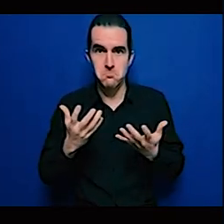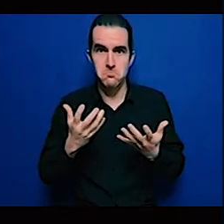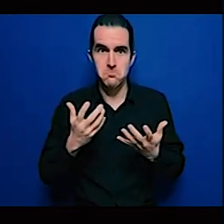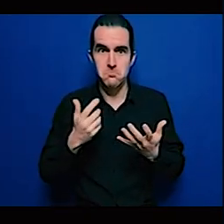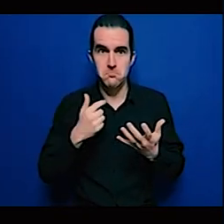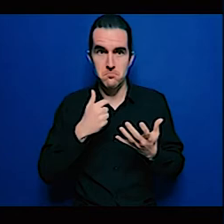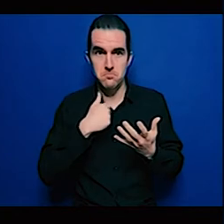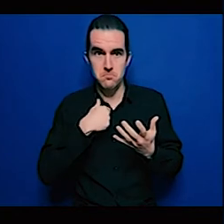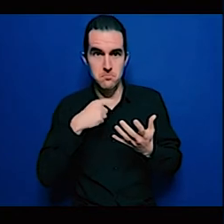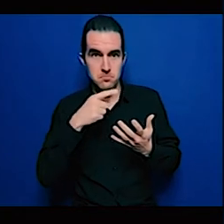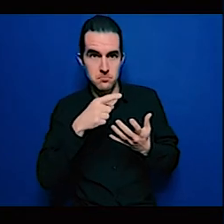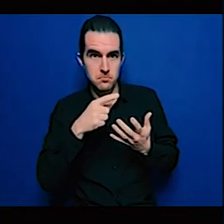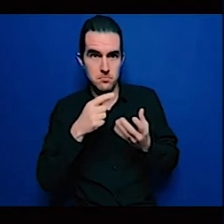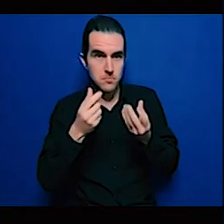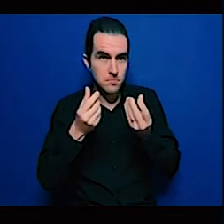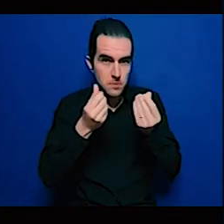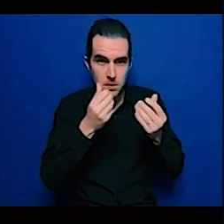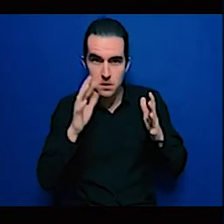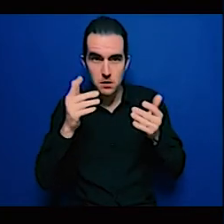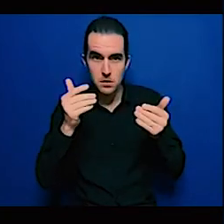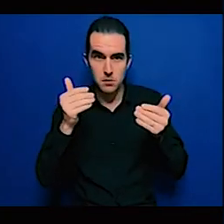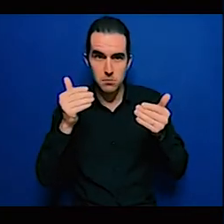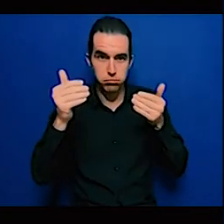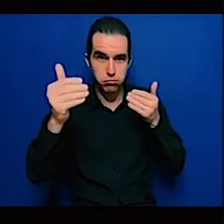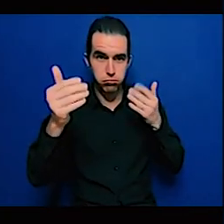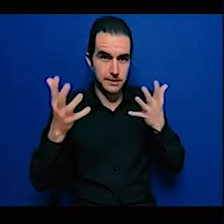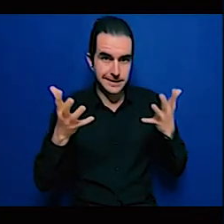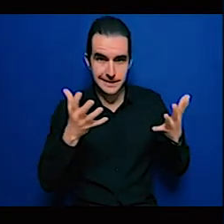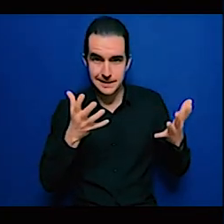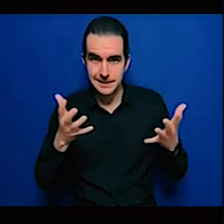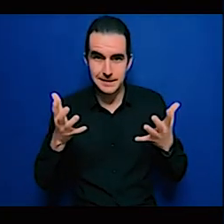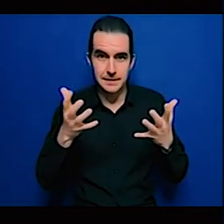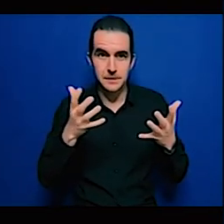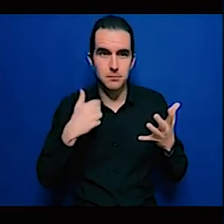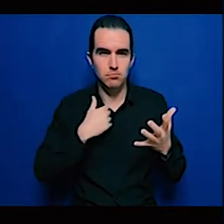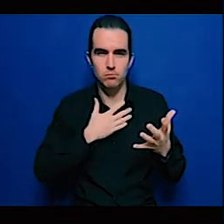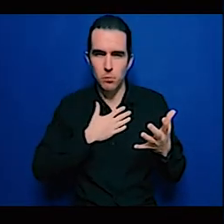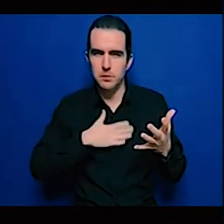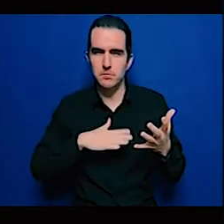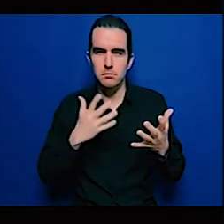it's complicated to absorb them within the system